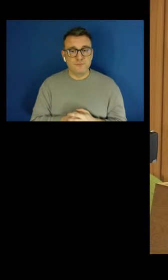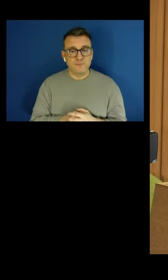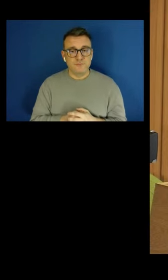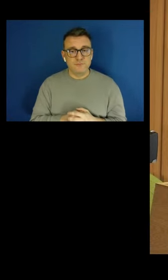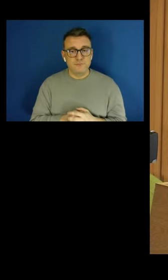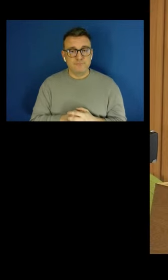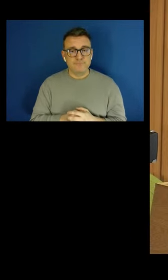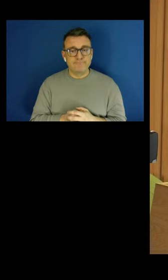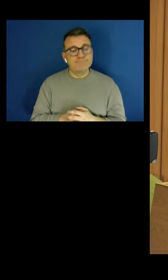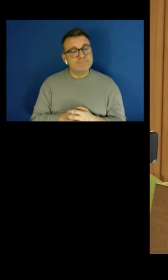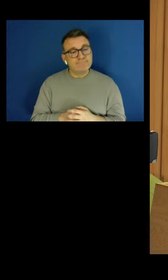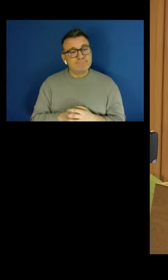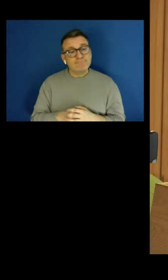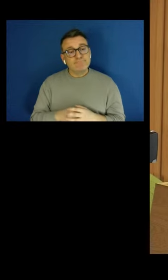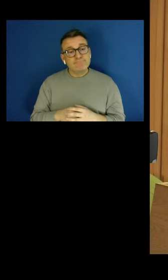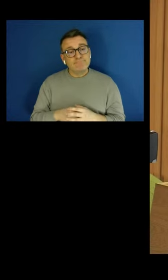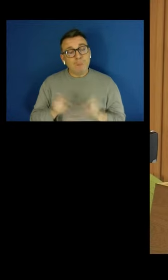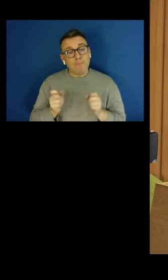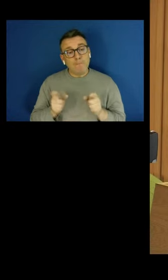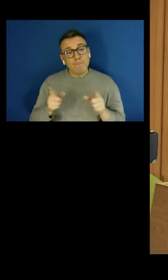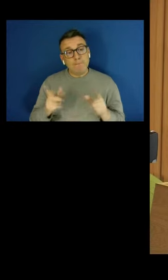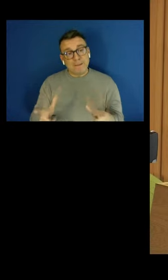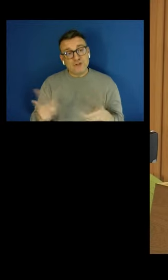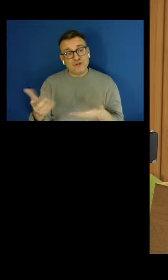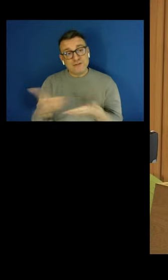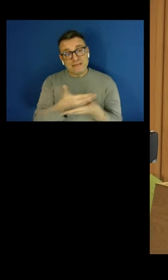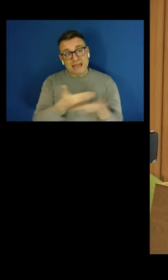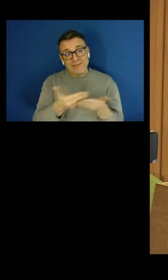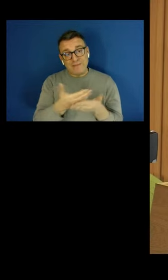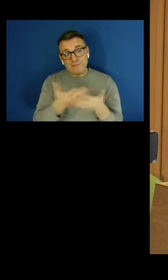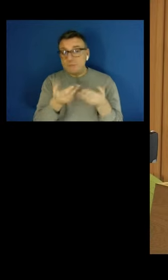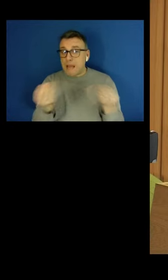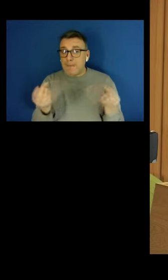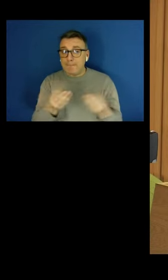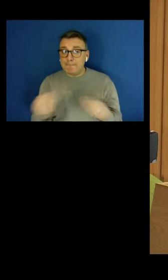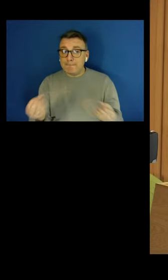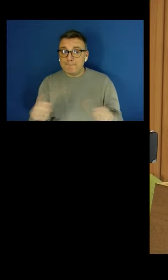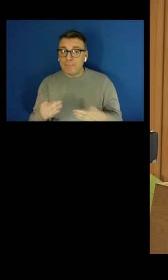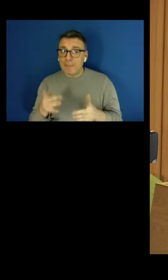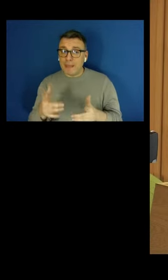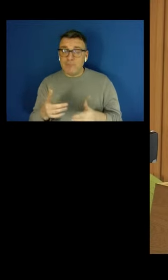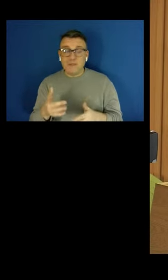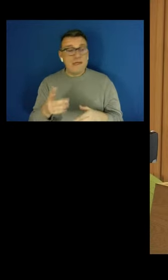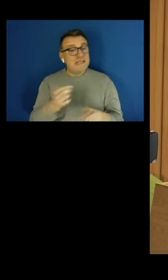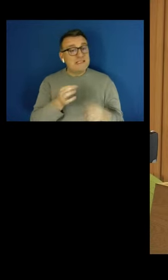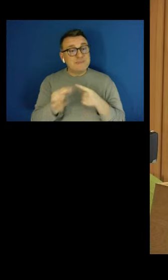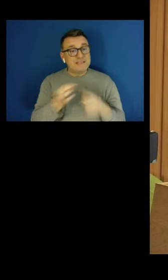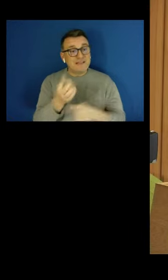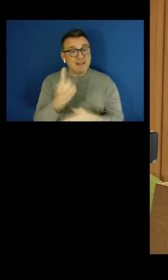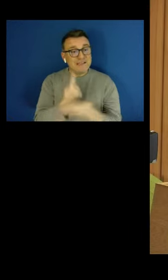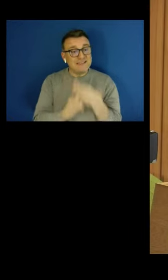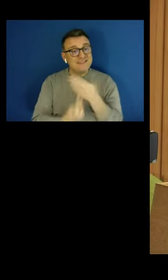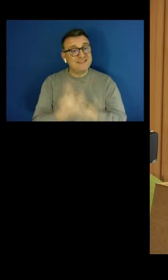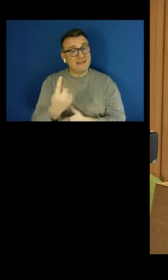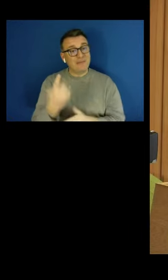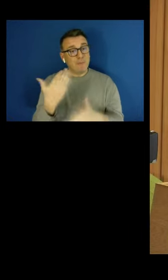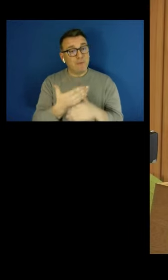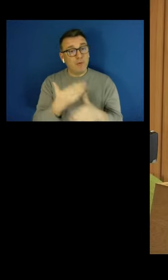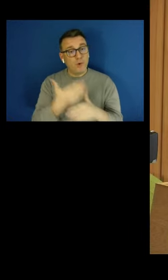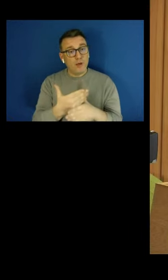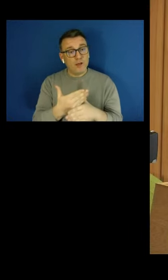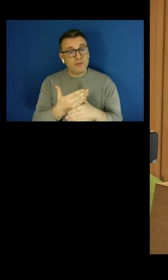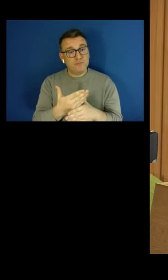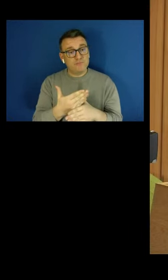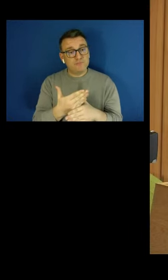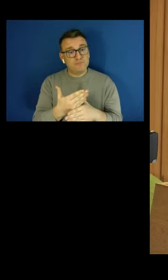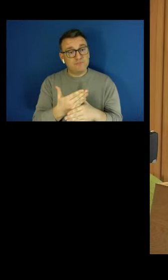which remain, as the graph showed. One of the big ones is amongst self-employed people. Employer auto enrolment has